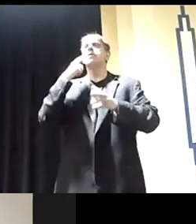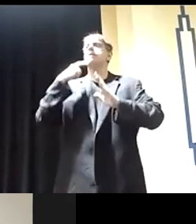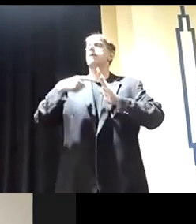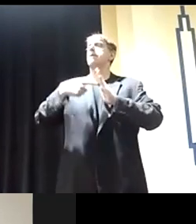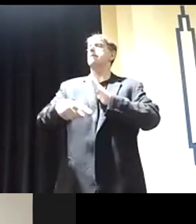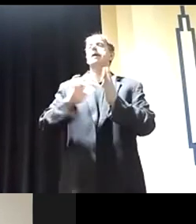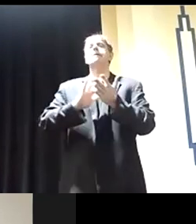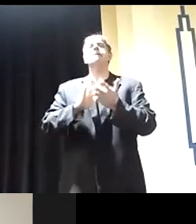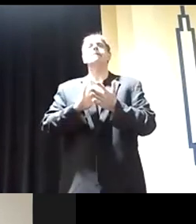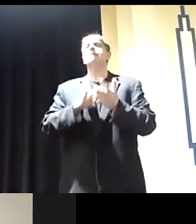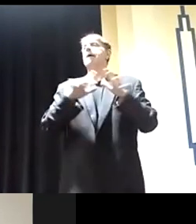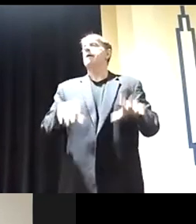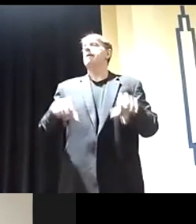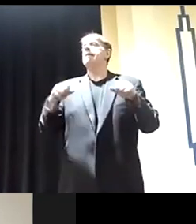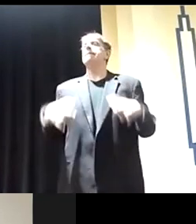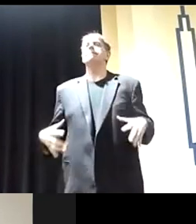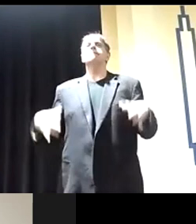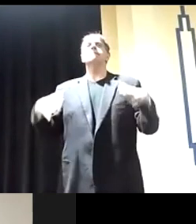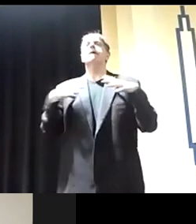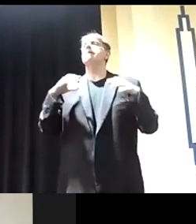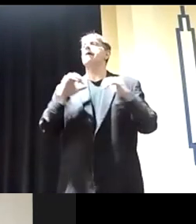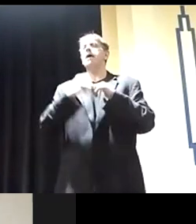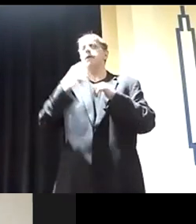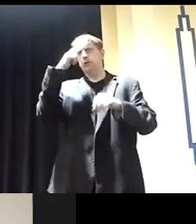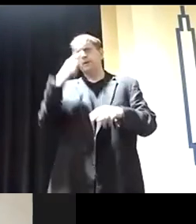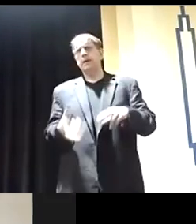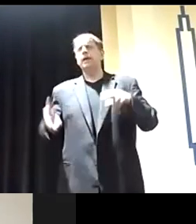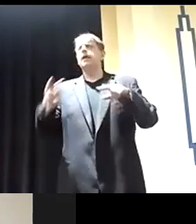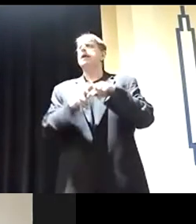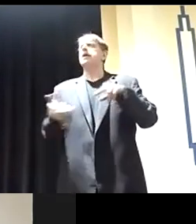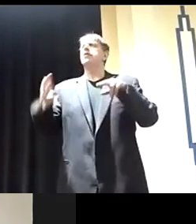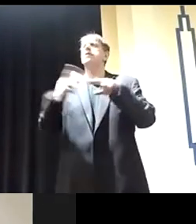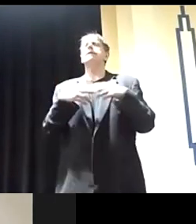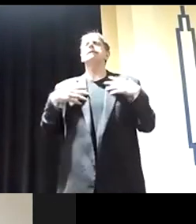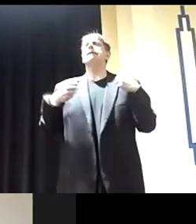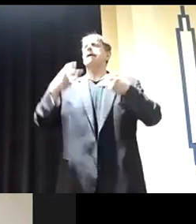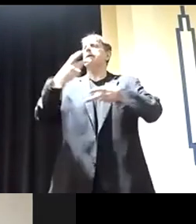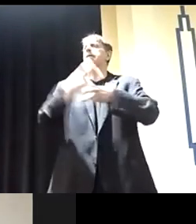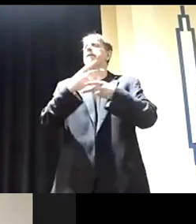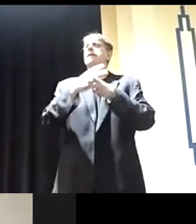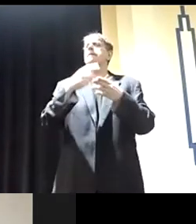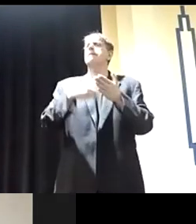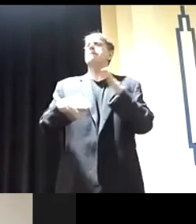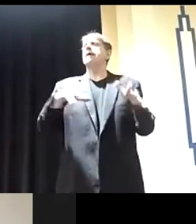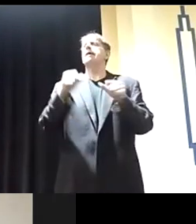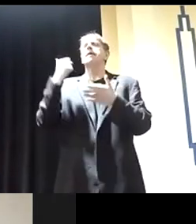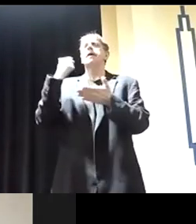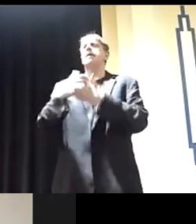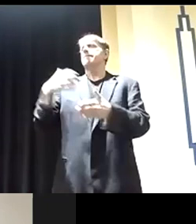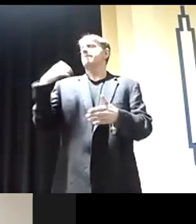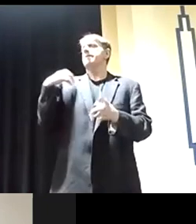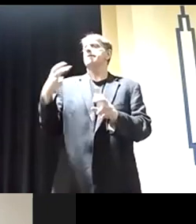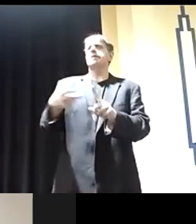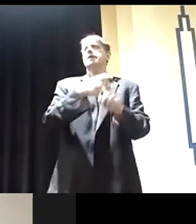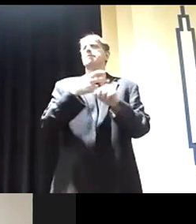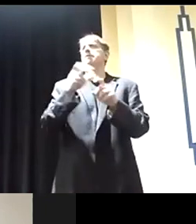how do you think increasing access to paid leave can help employers recruit and retain workers and complete globally?